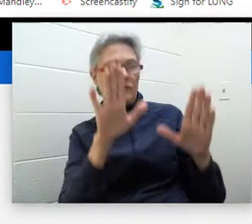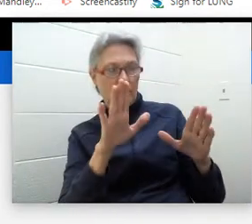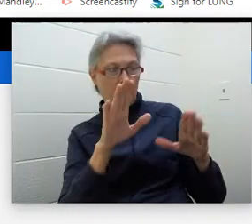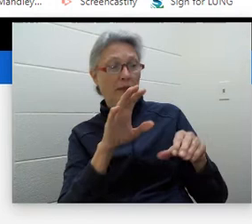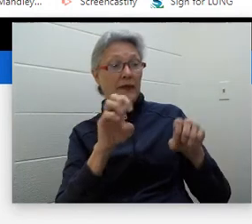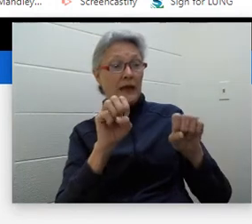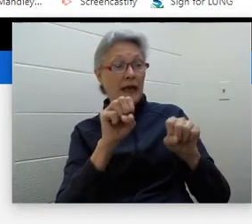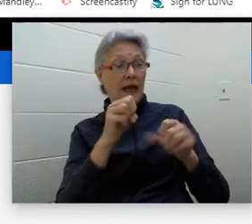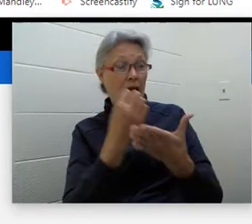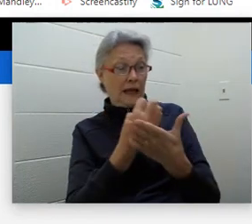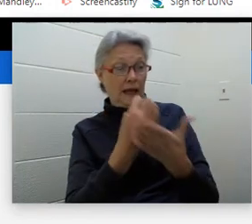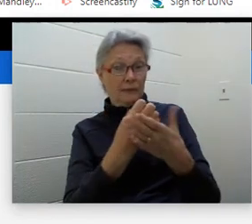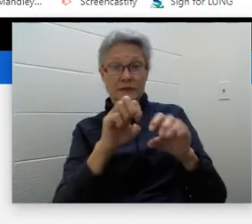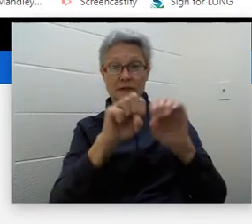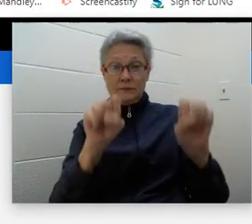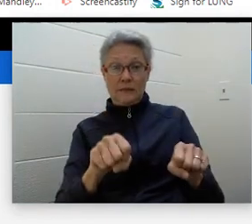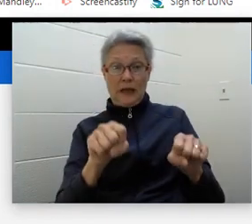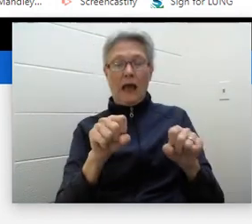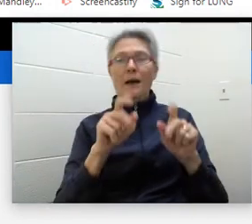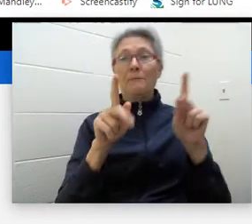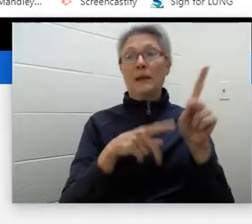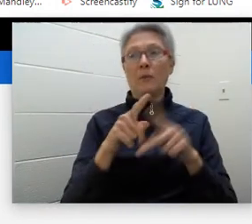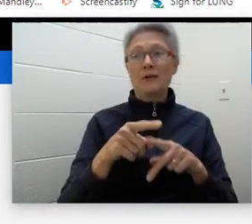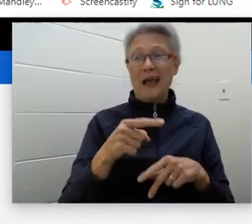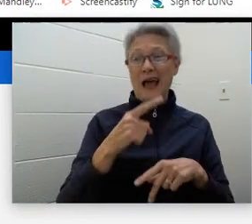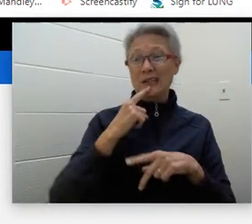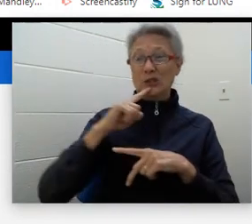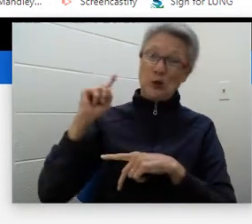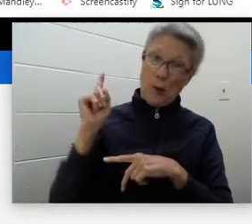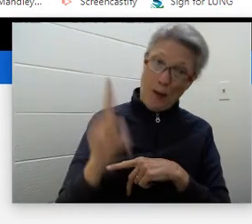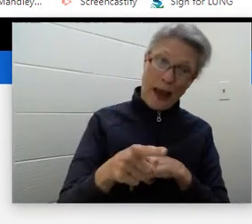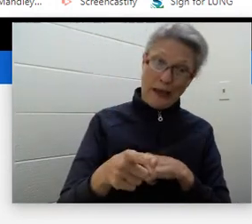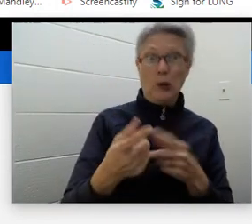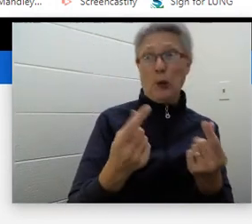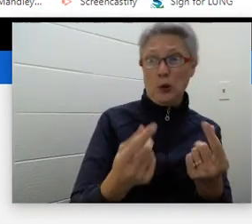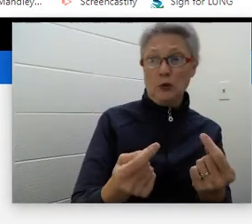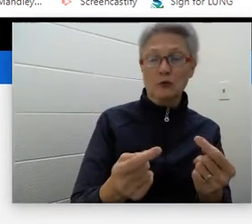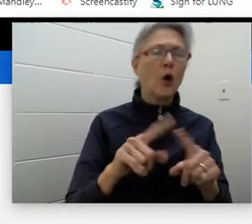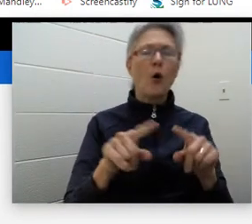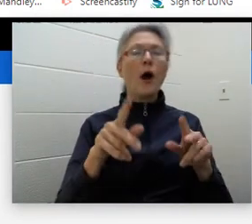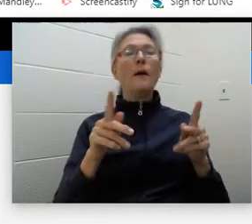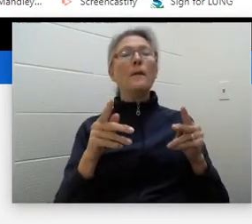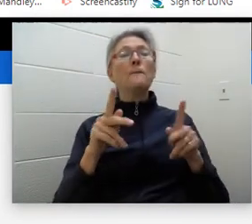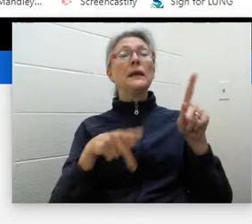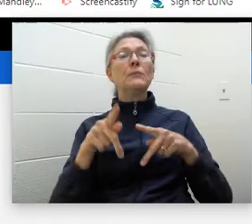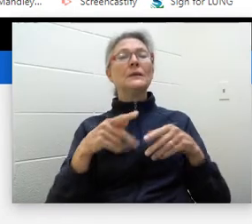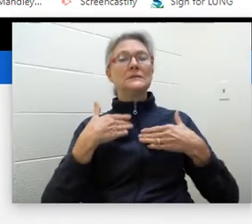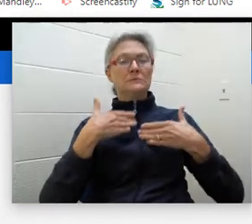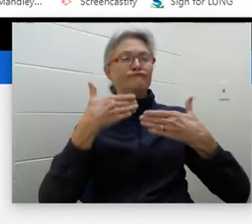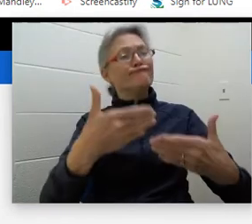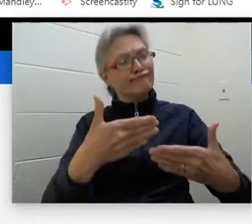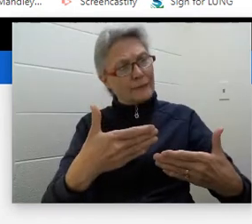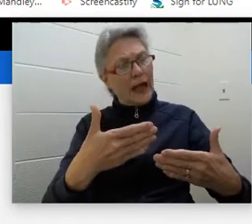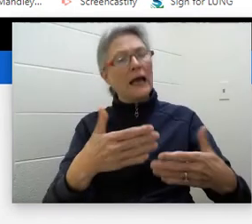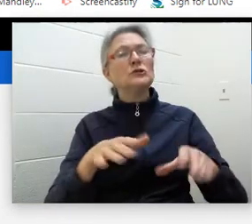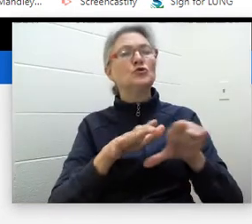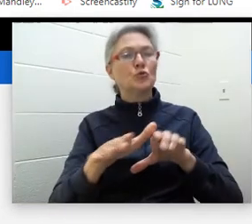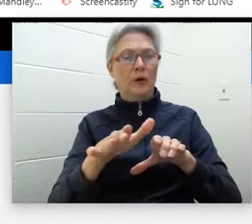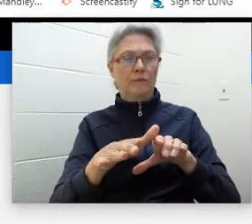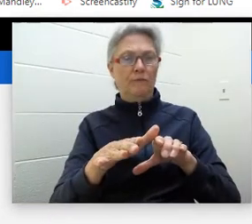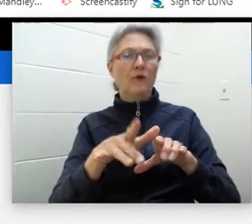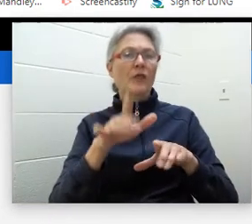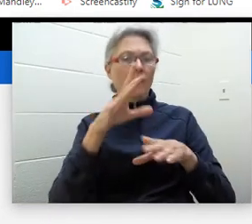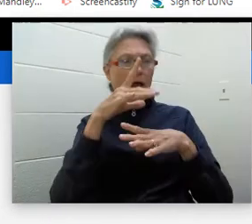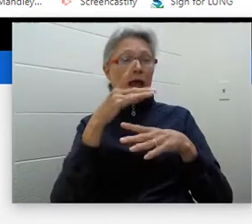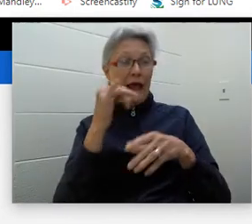is that people are not told what to do. They do it of their own self-interest. The museum is a great place to